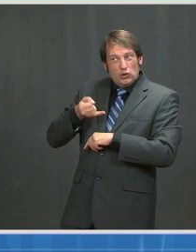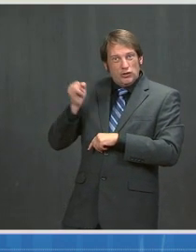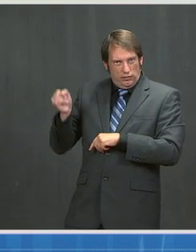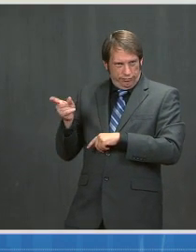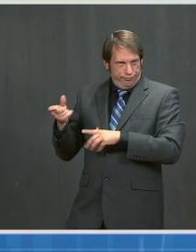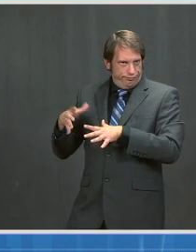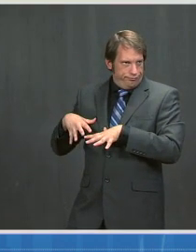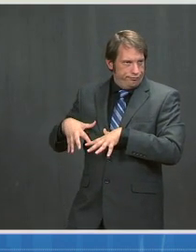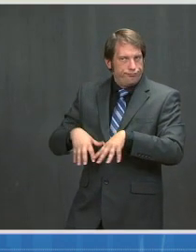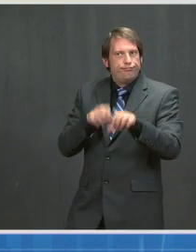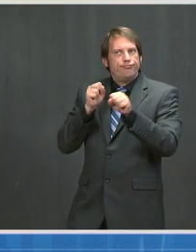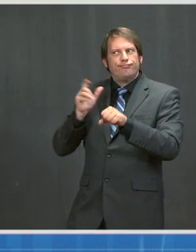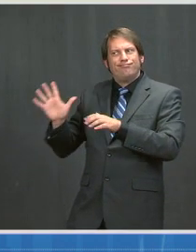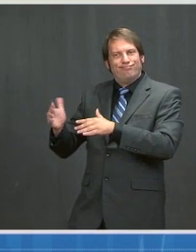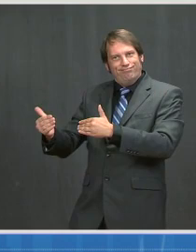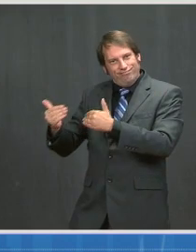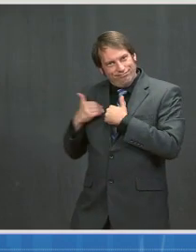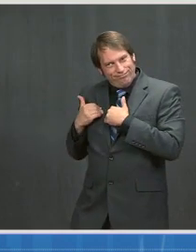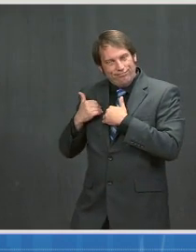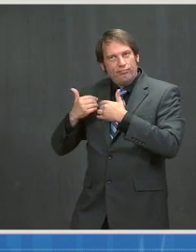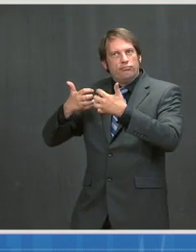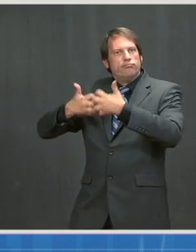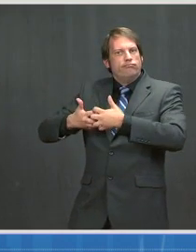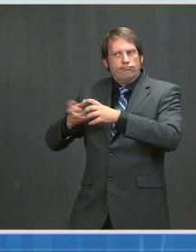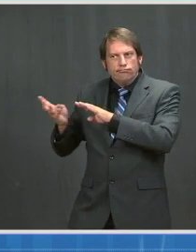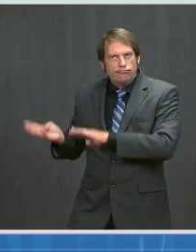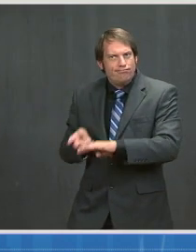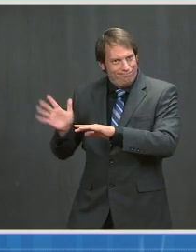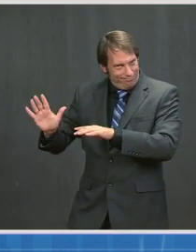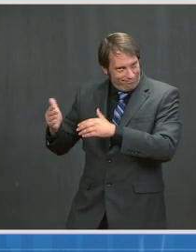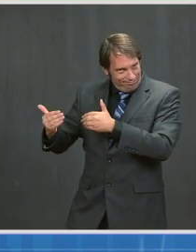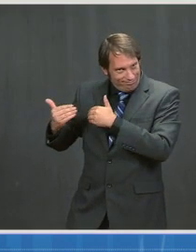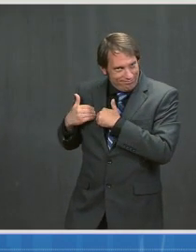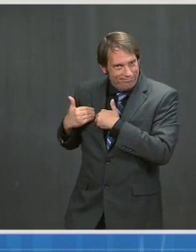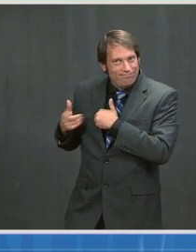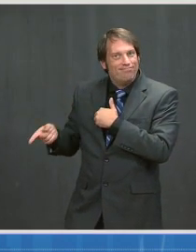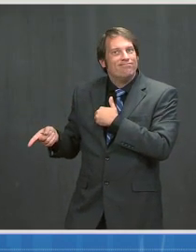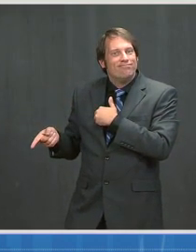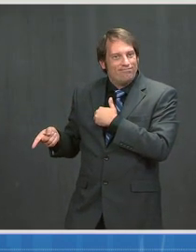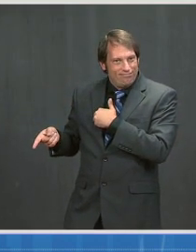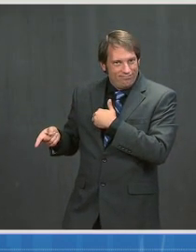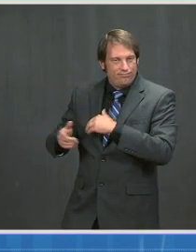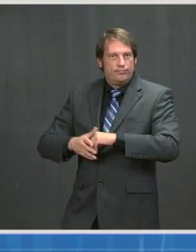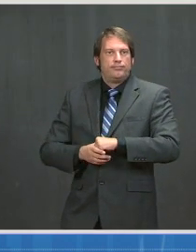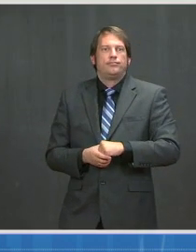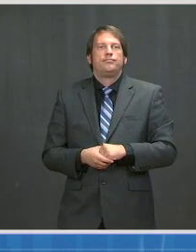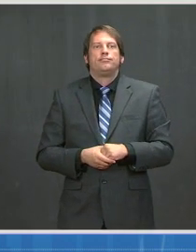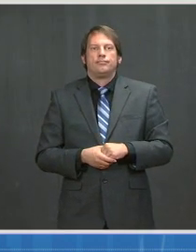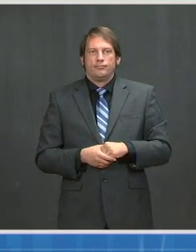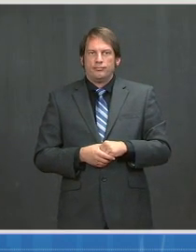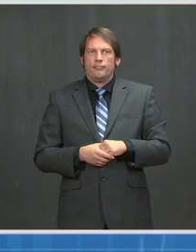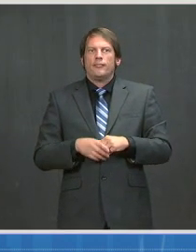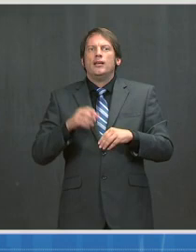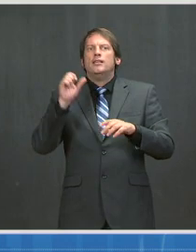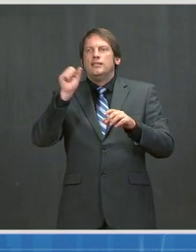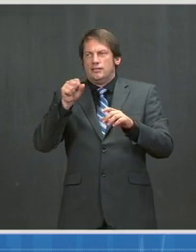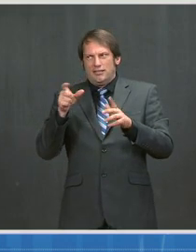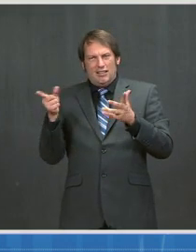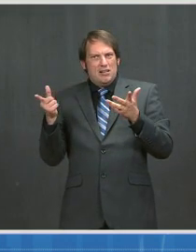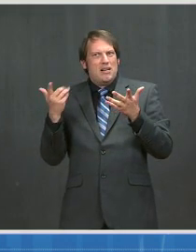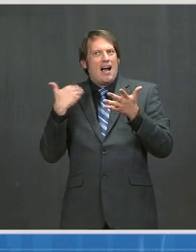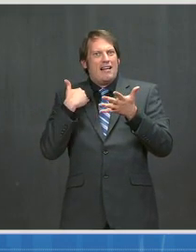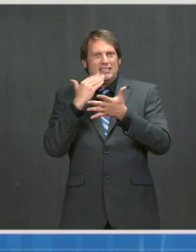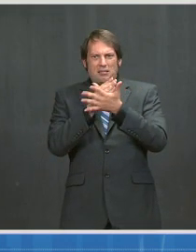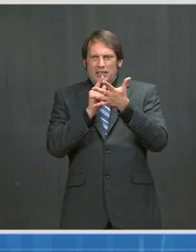Meg's question just indicated, they did a couple of important decisions. One is they're bringing in a